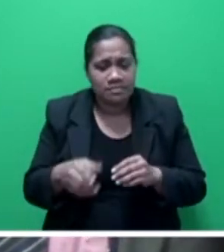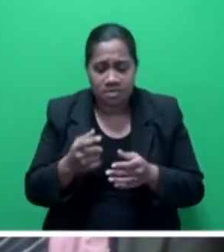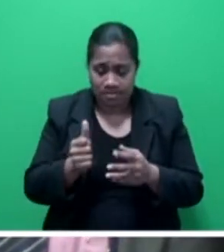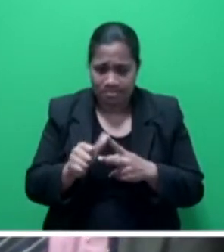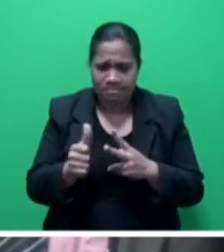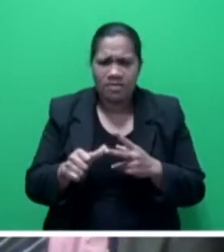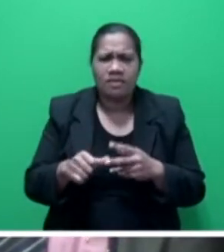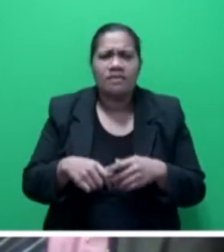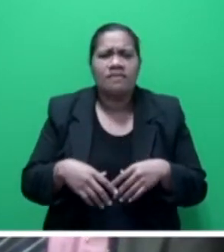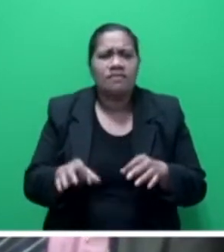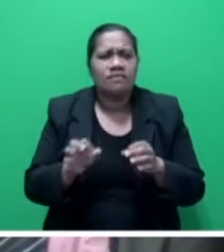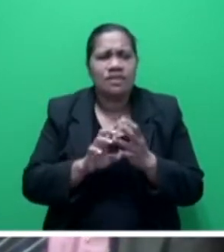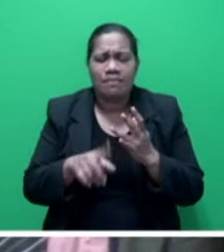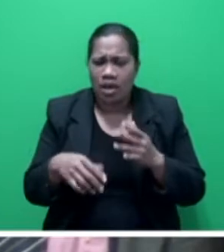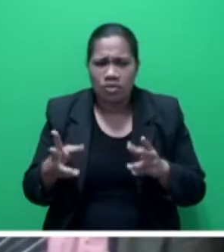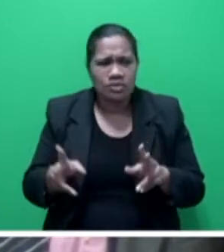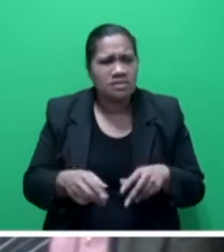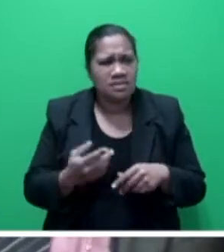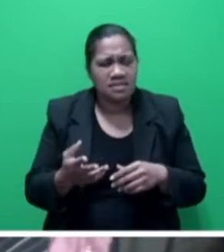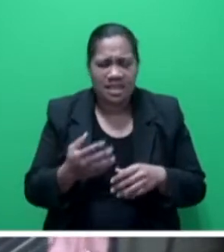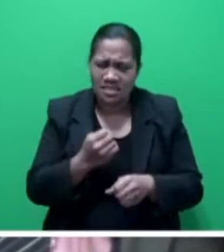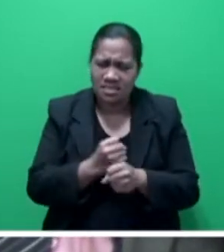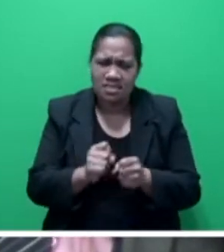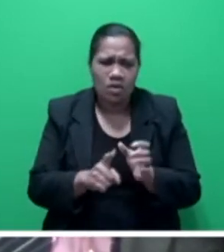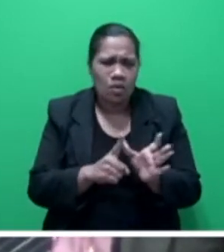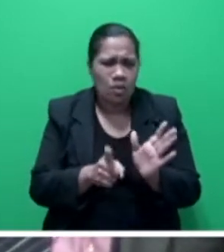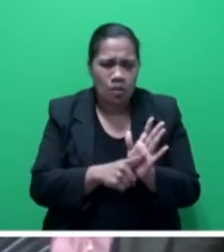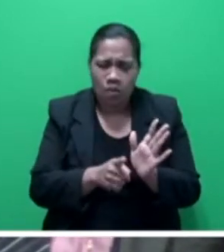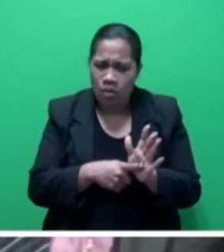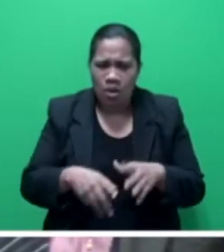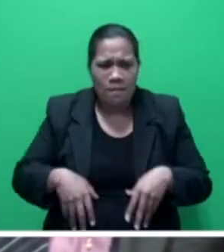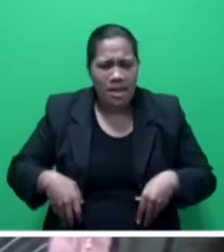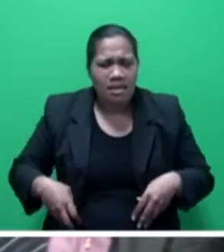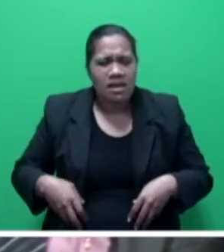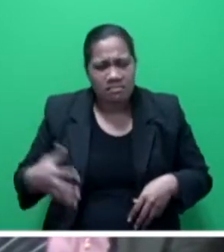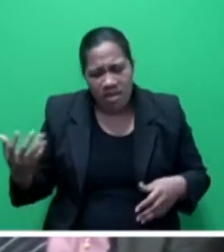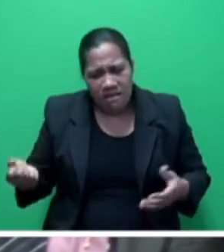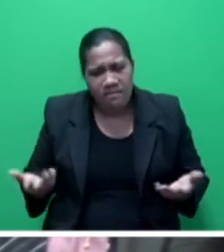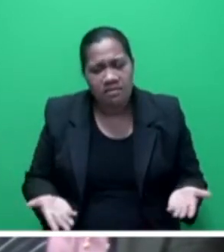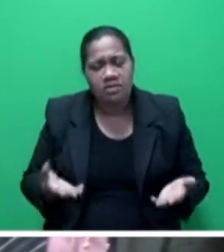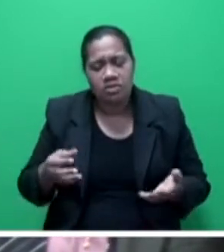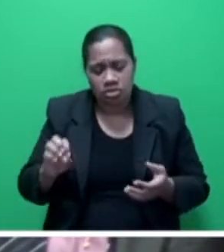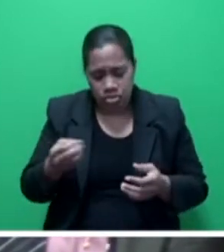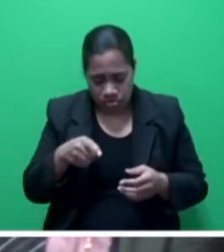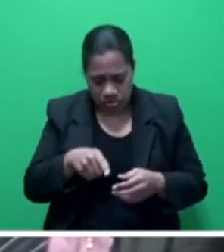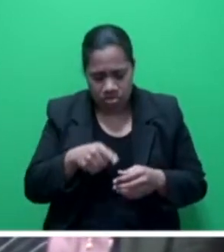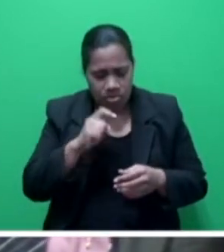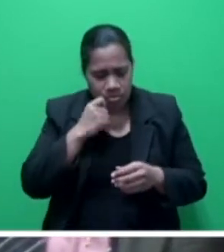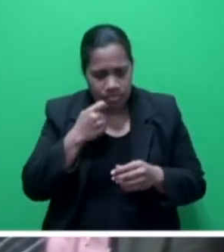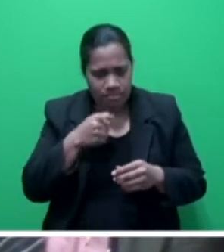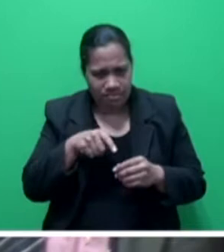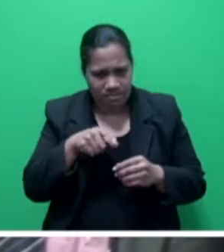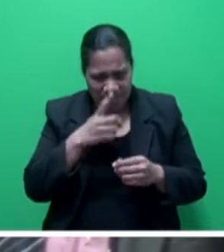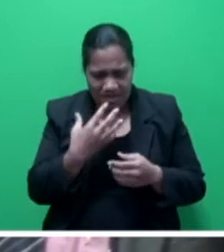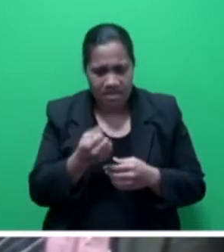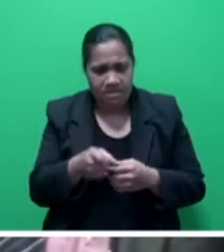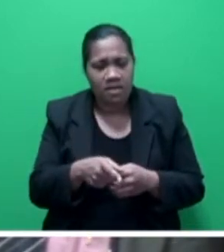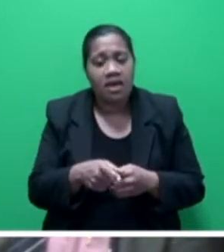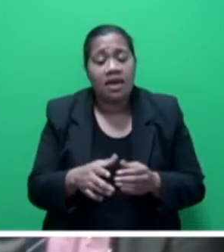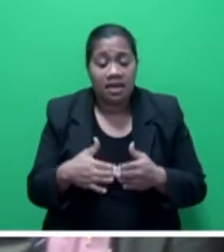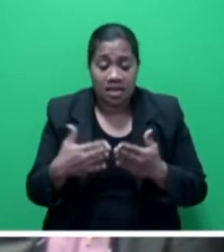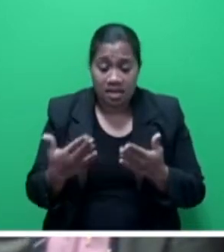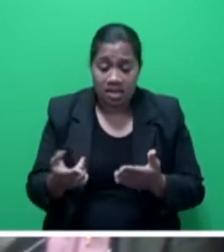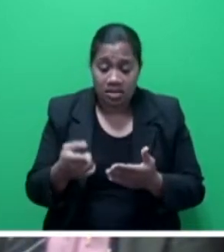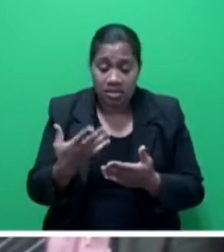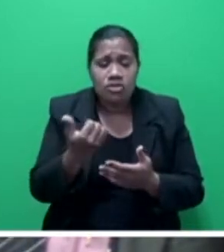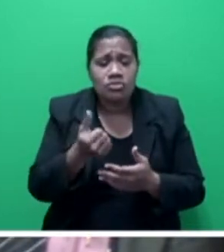and also the appendices and the goblet. And in gynae, certainly with the gynecological operations using